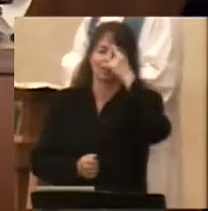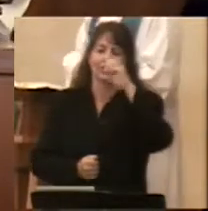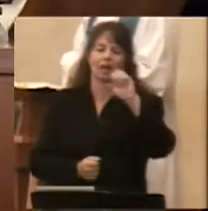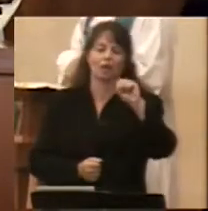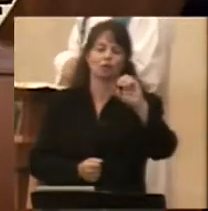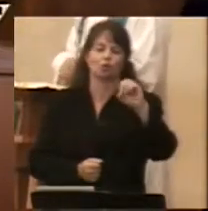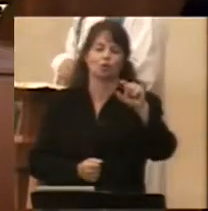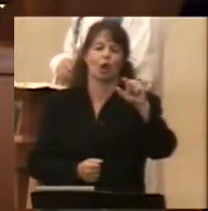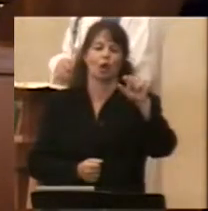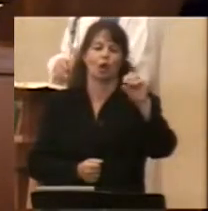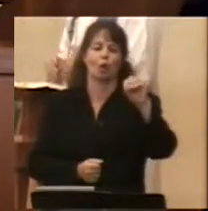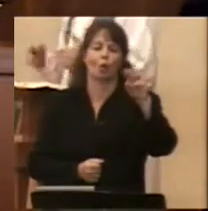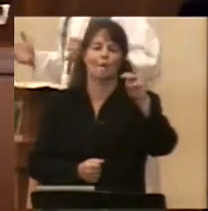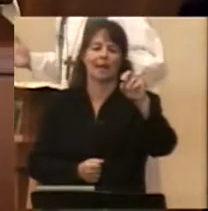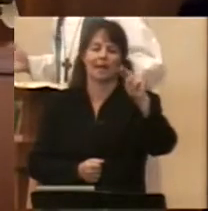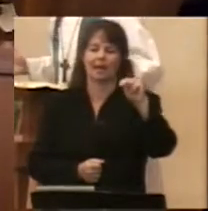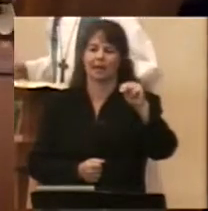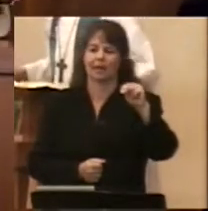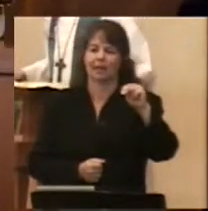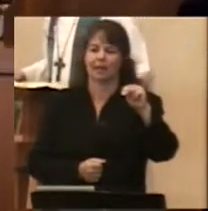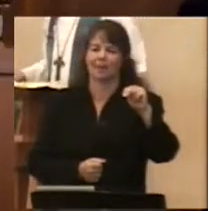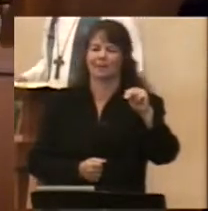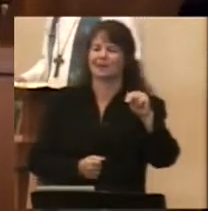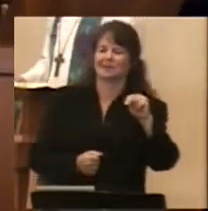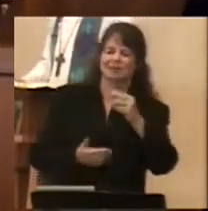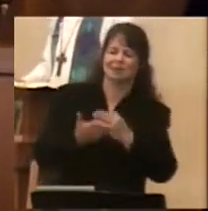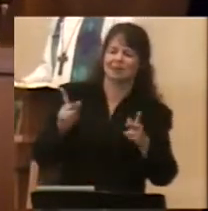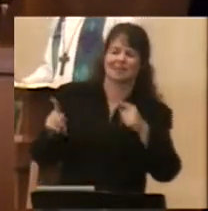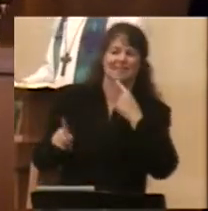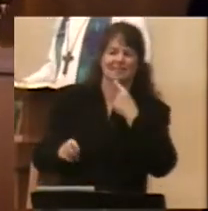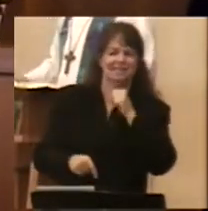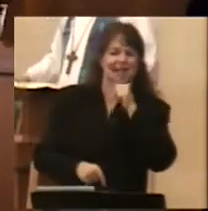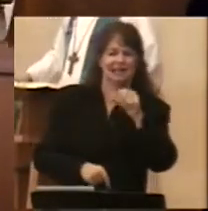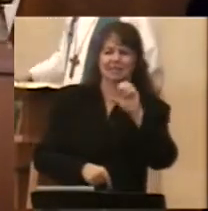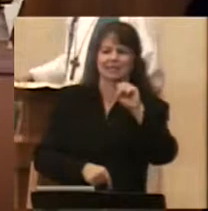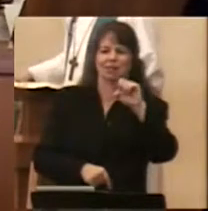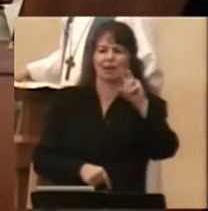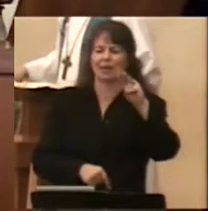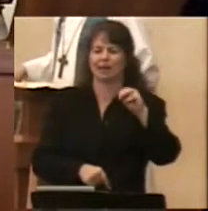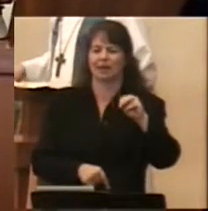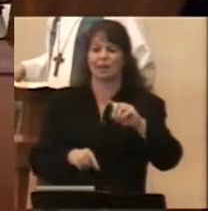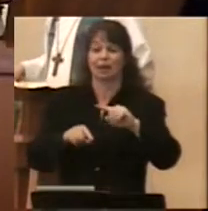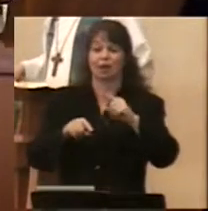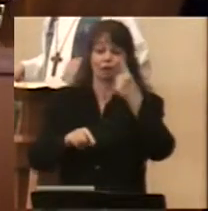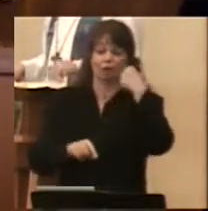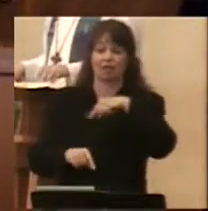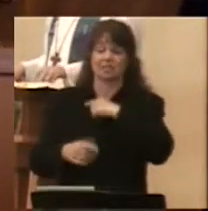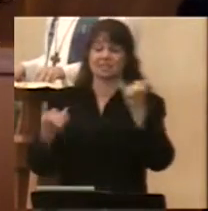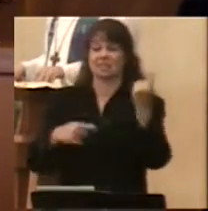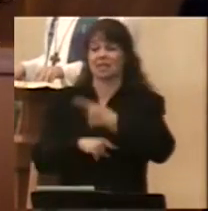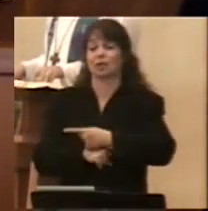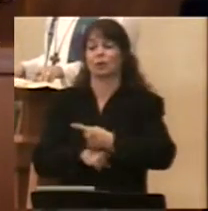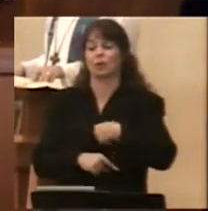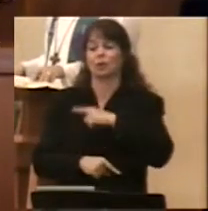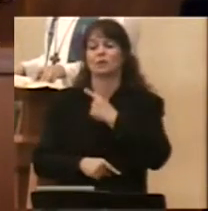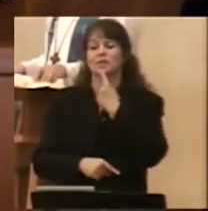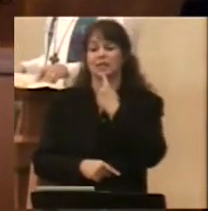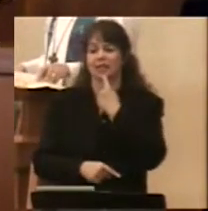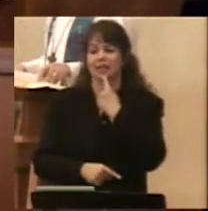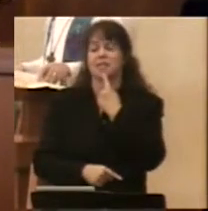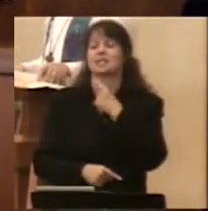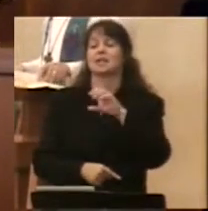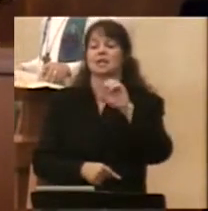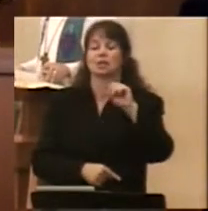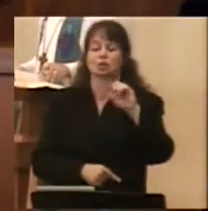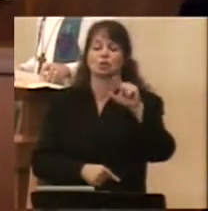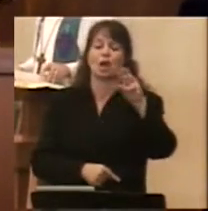not thought to be Solomon, but for our sake today, we'll call the writer of Ecclesiastes Solomon